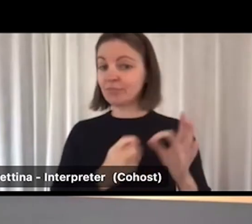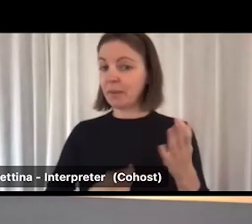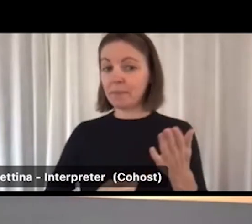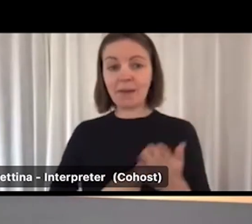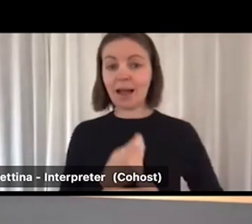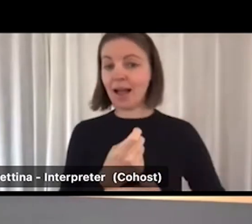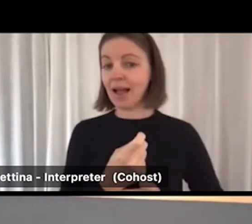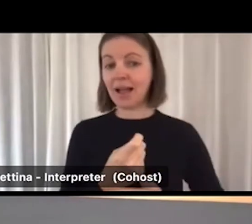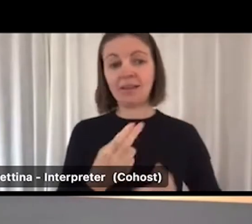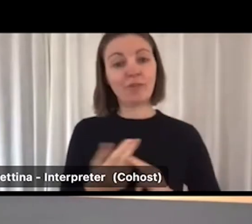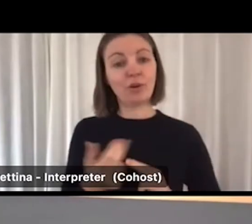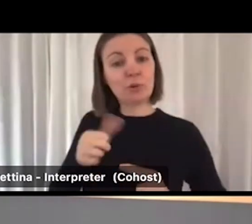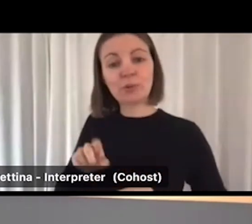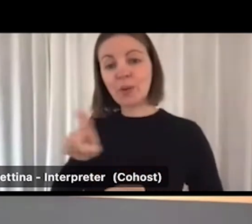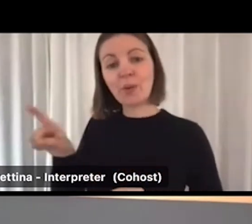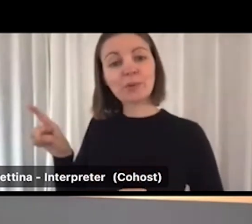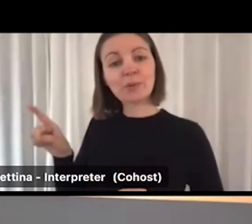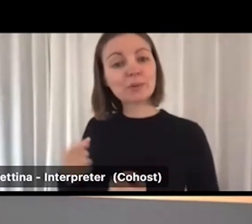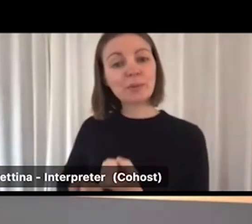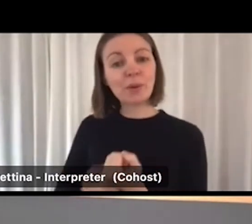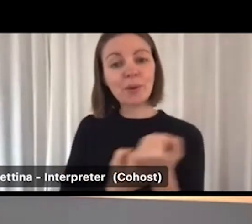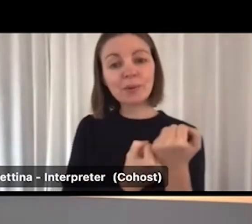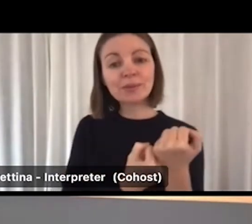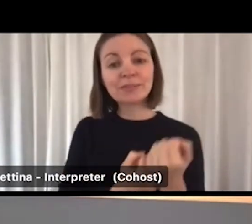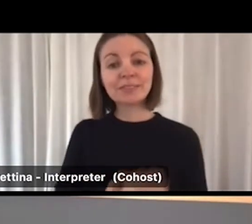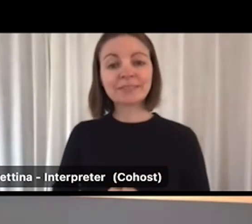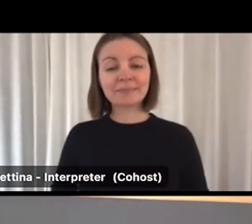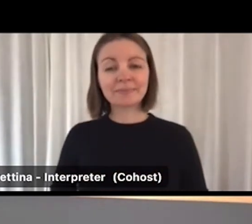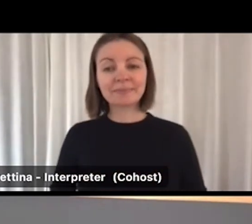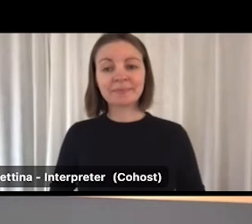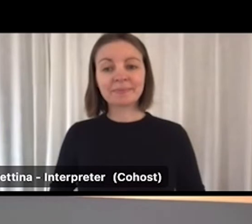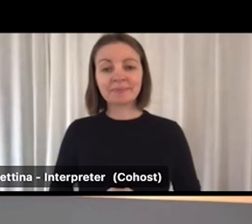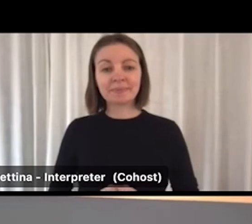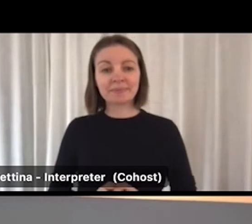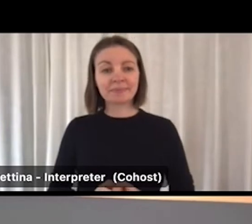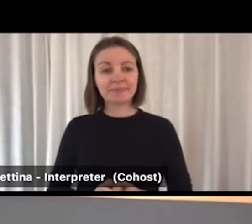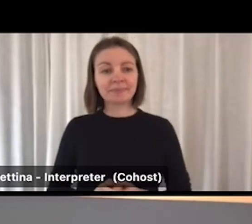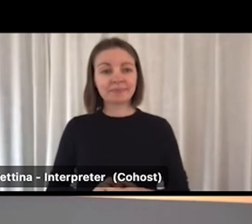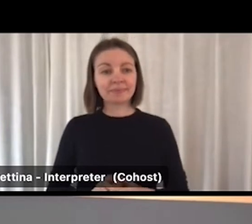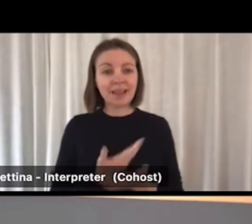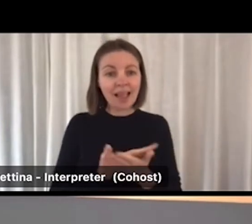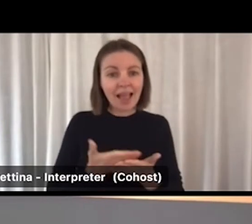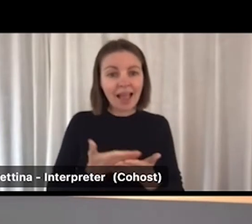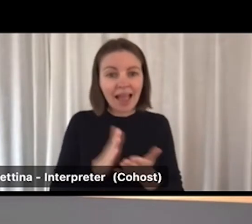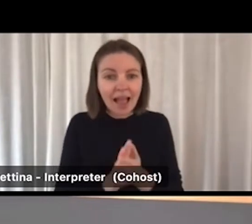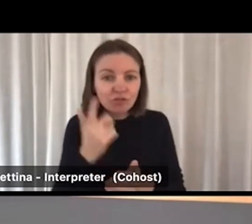Workforce Australia supports. So how do you find a provider?